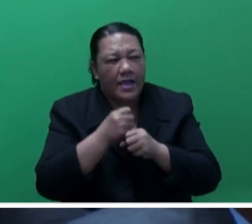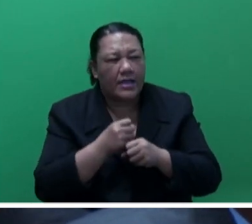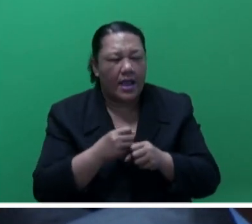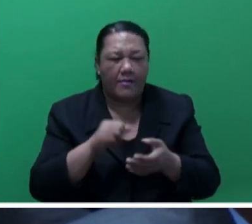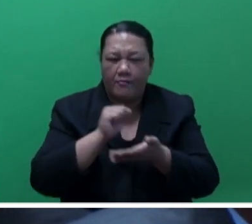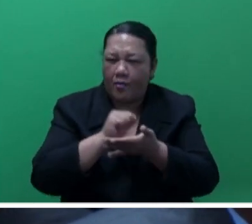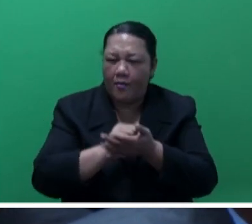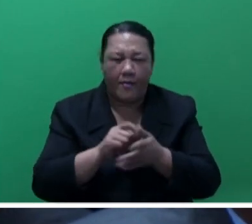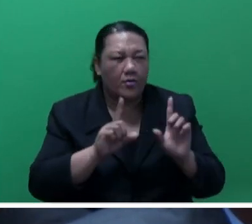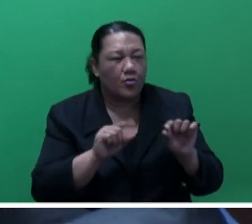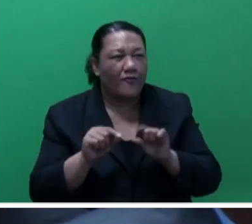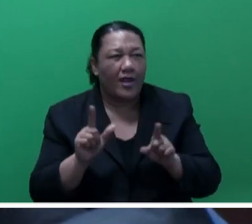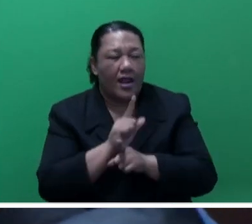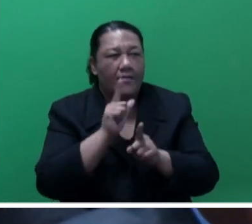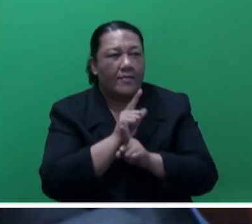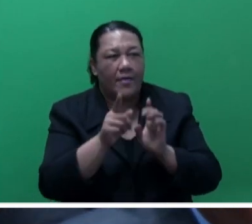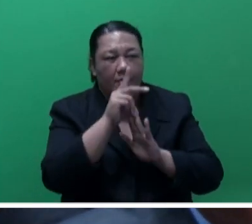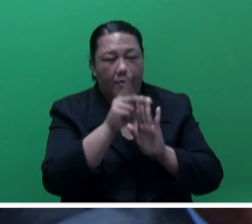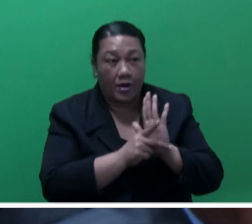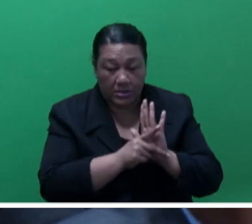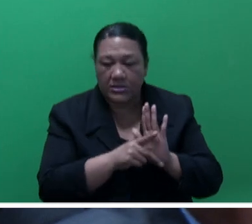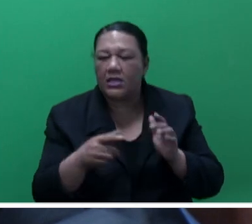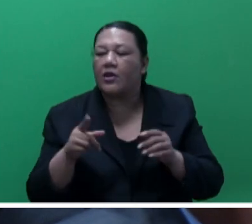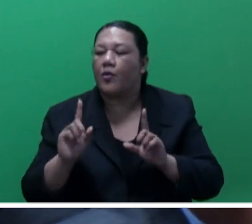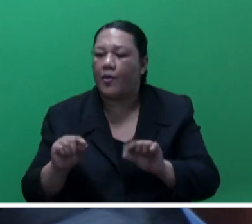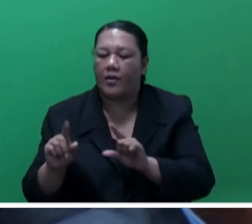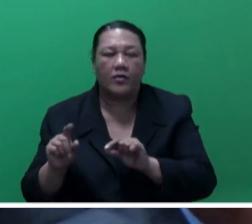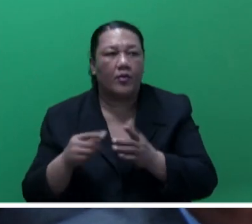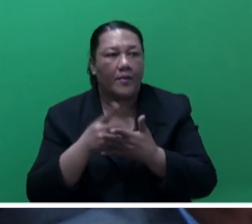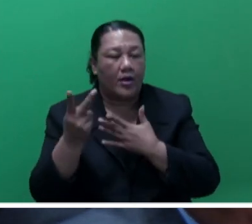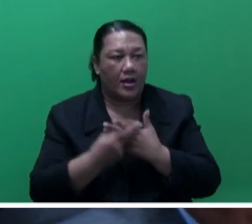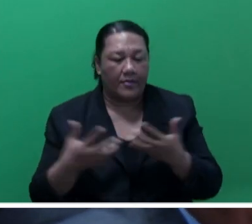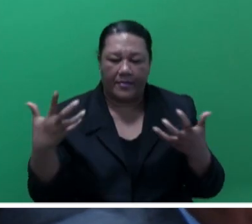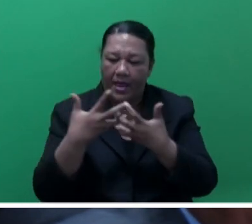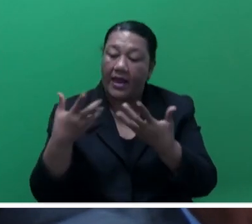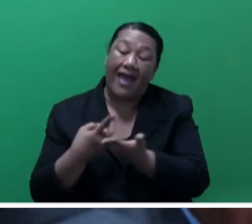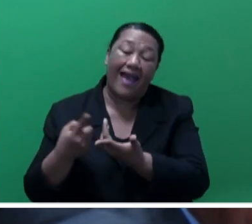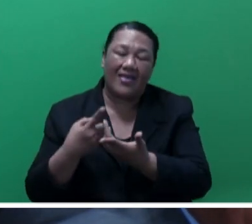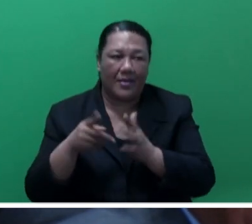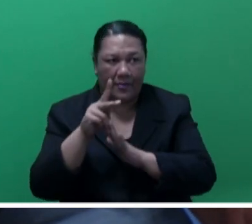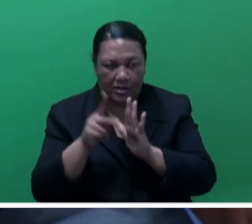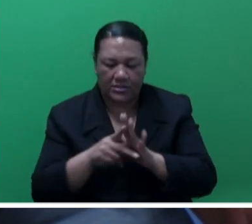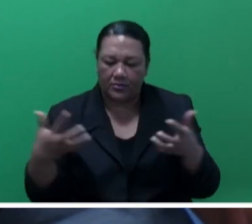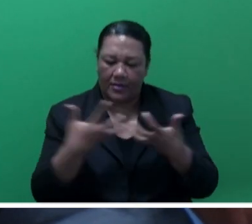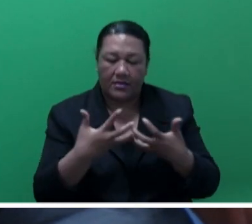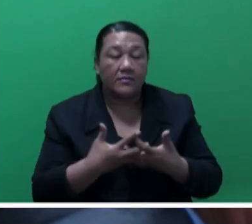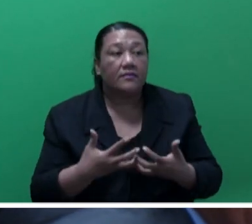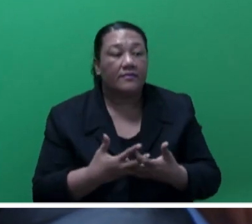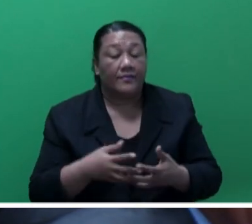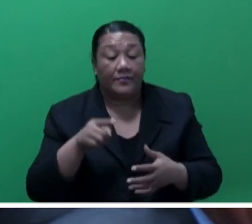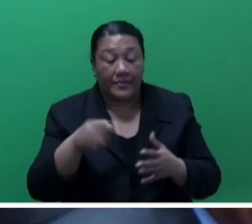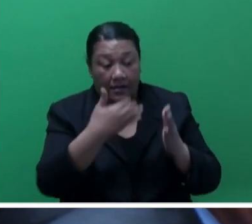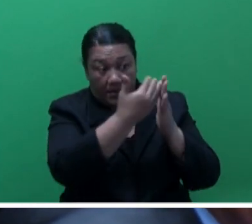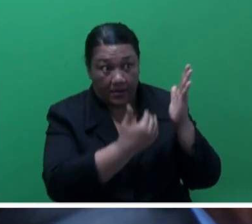national employment policy and other employment policies. The proposed policy would outline